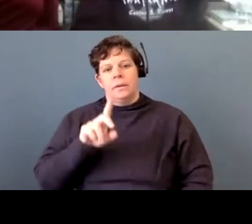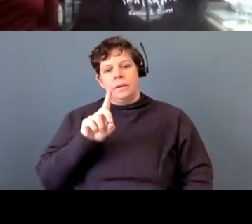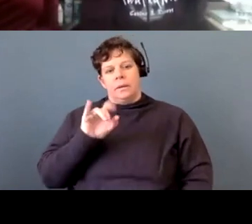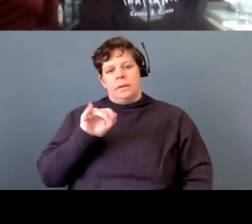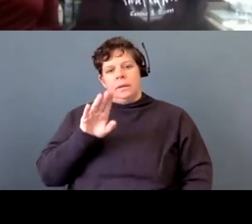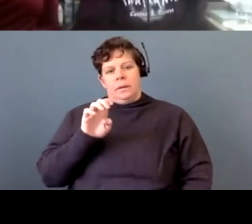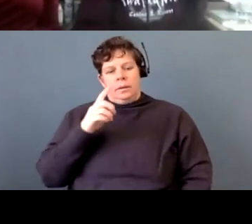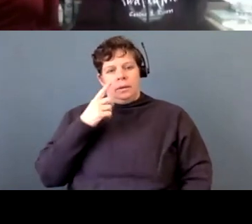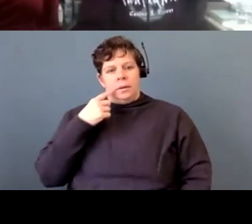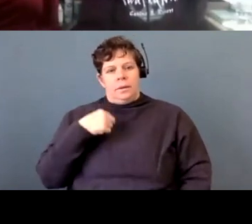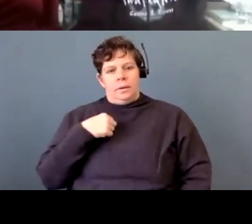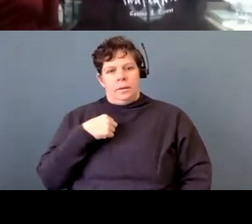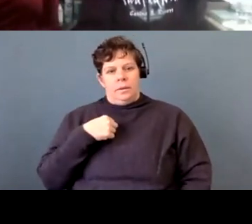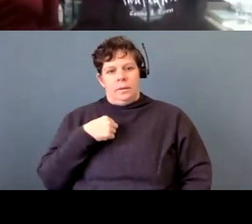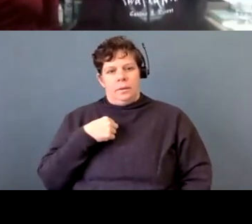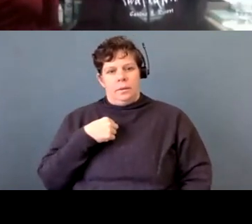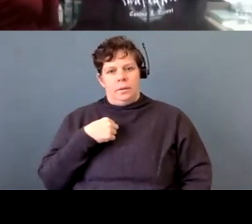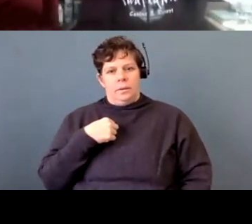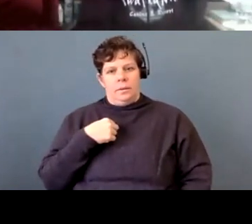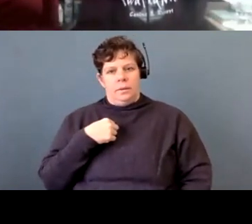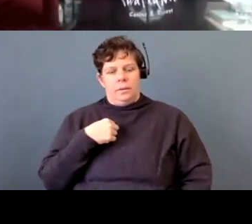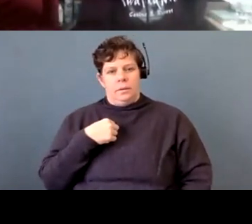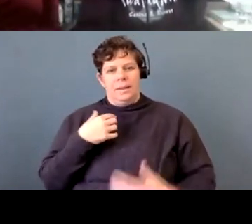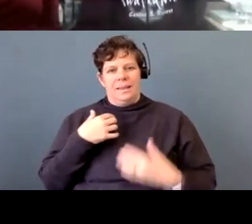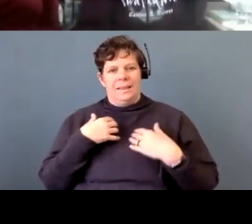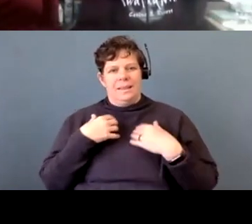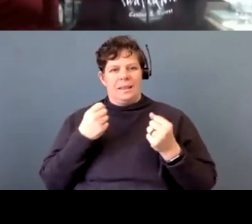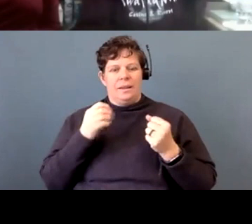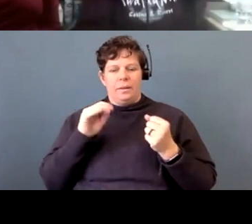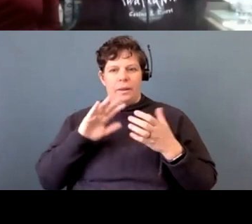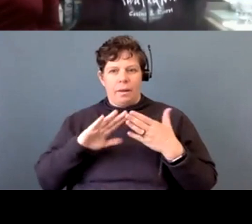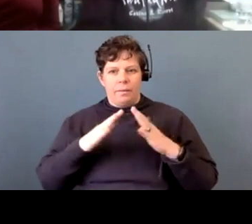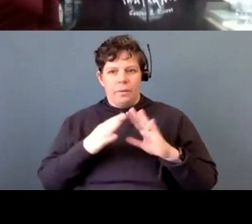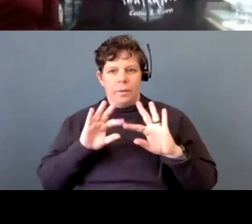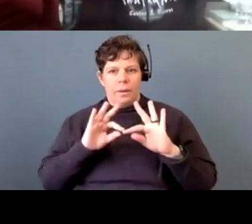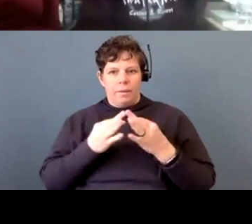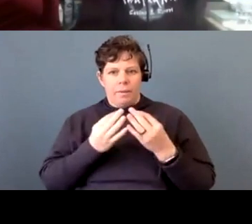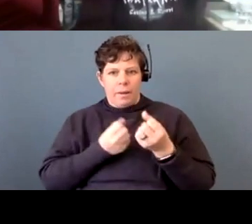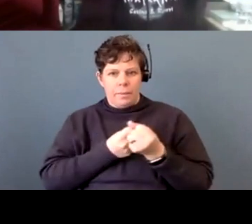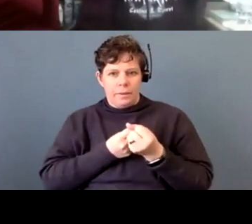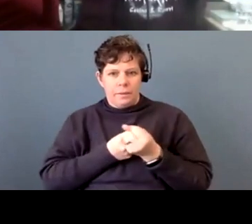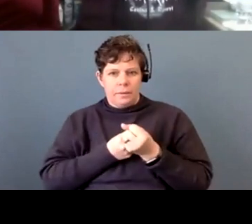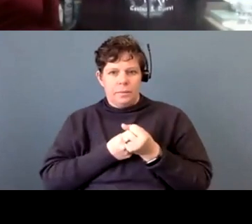it's kind of a lot, you know, with the healing of the community and family support, but,